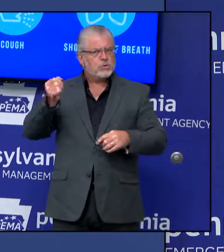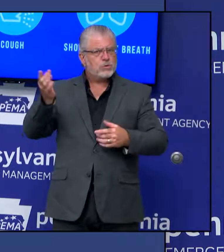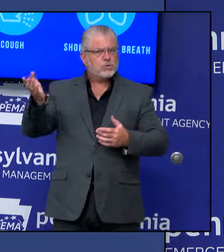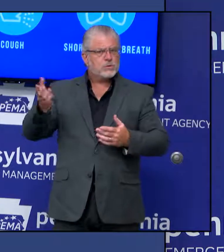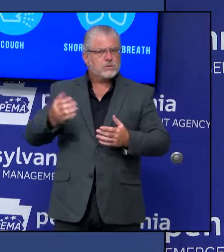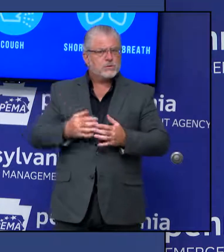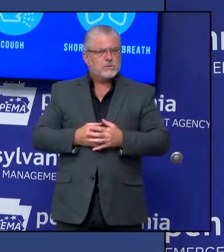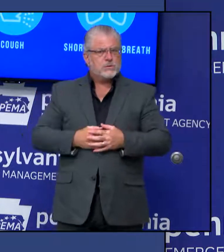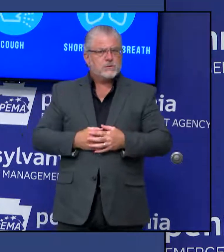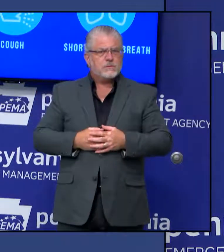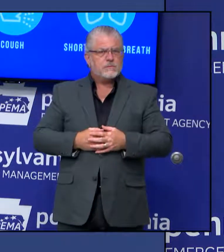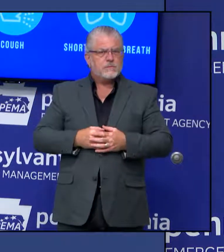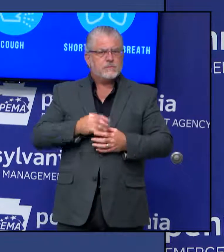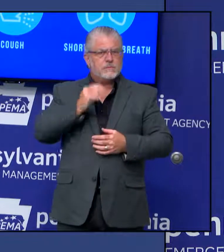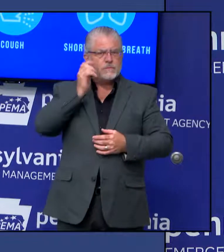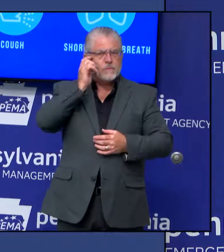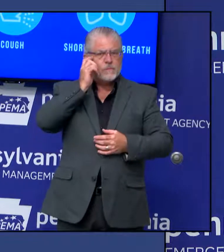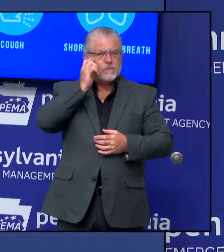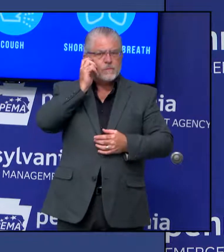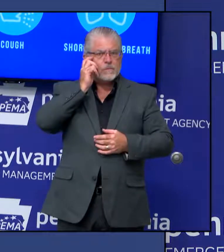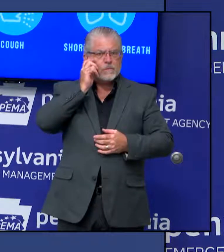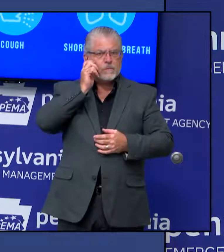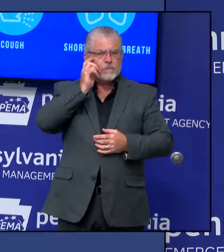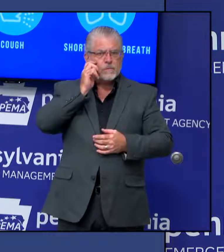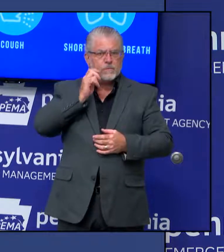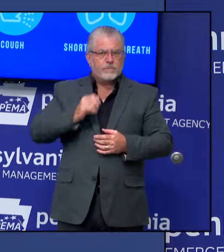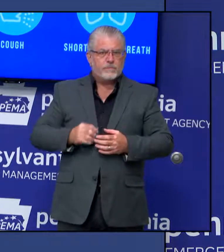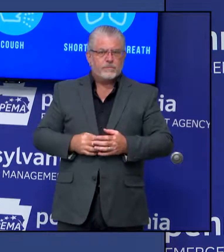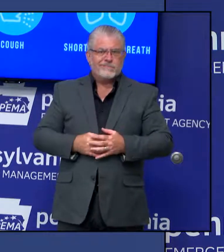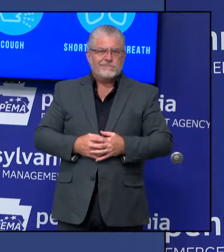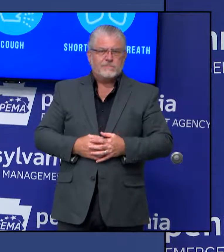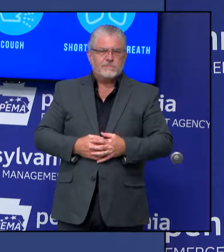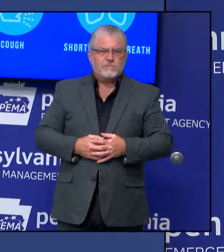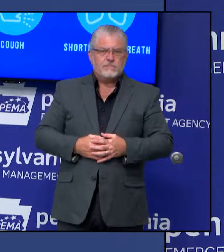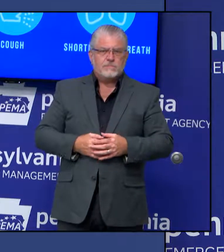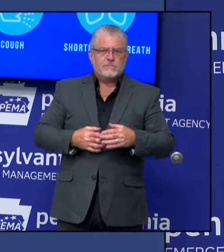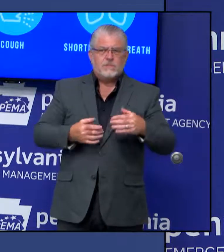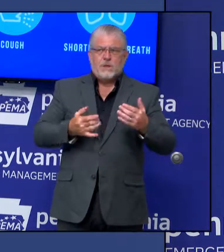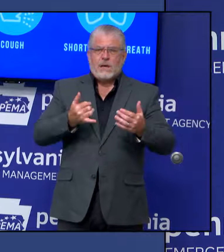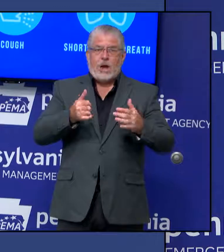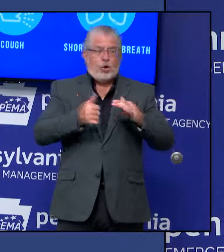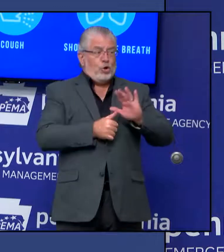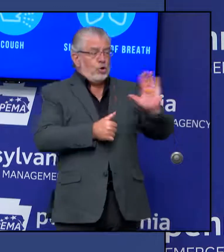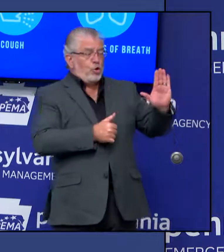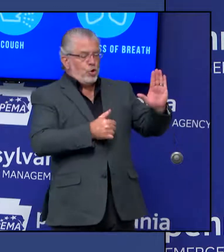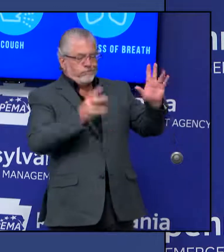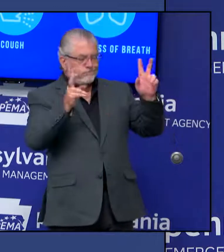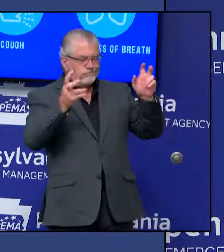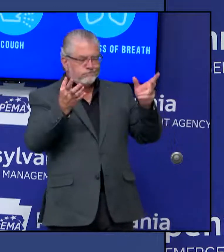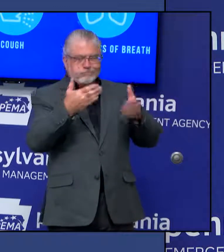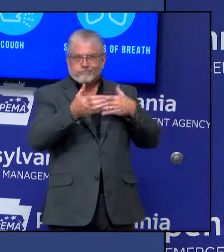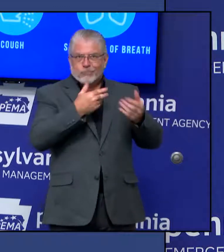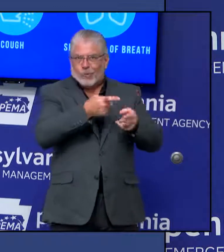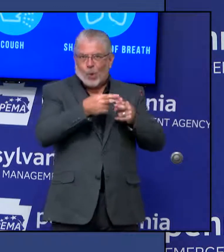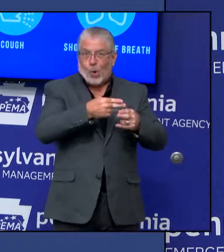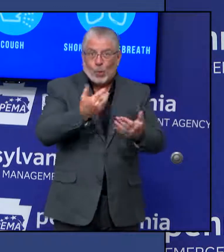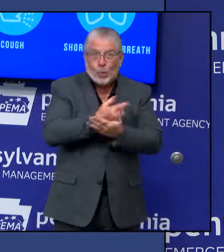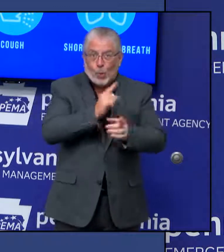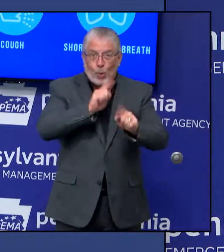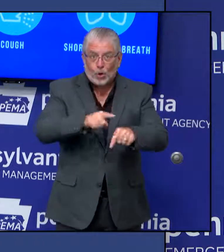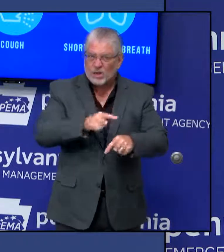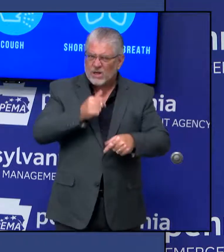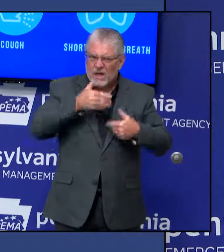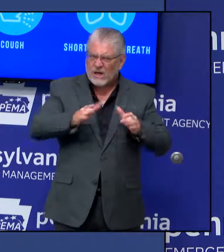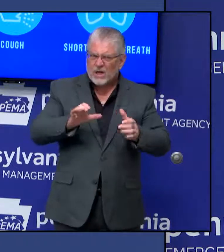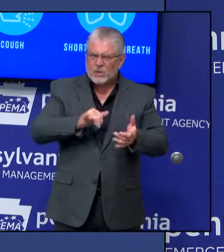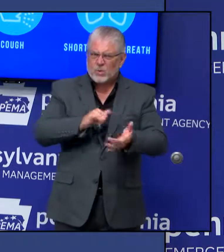order, but whatever you want to call it, I guess. Sure. Why do people have to order food?